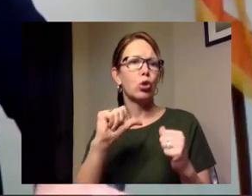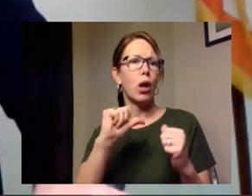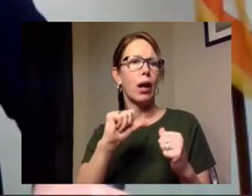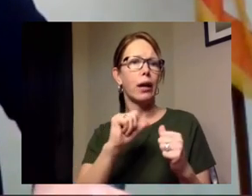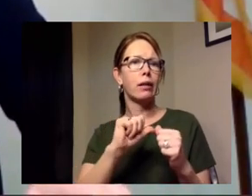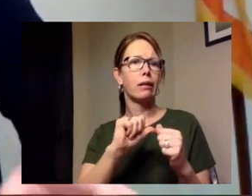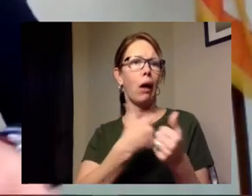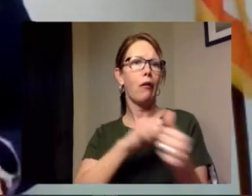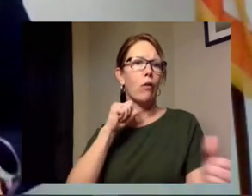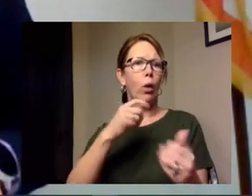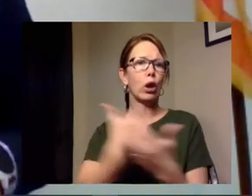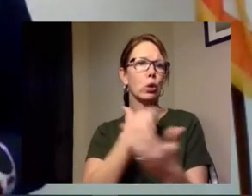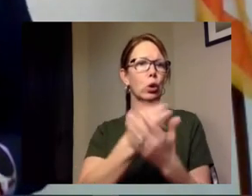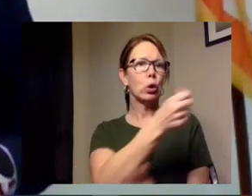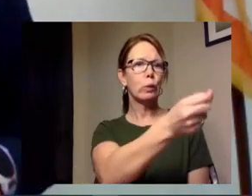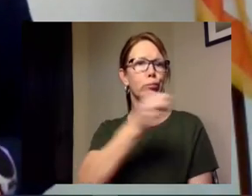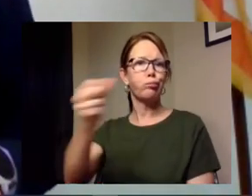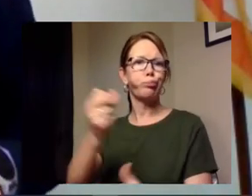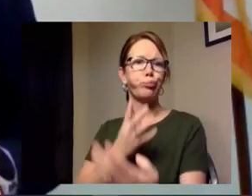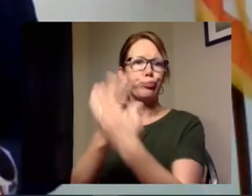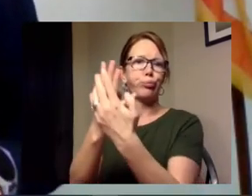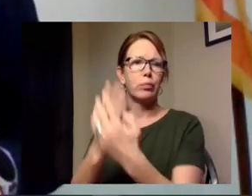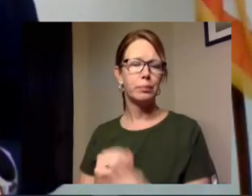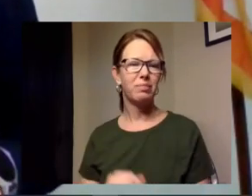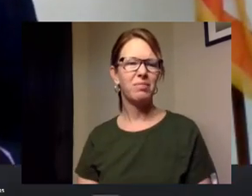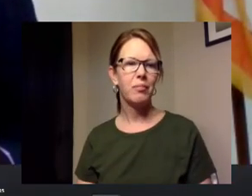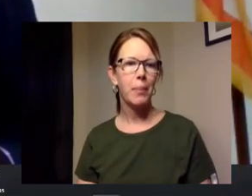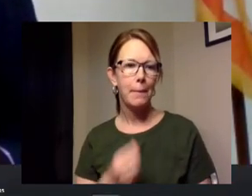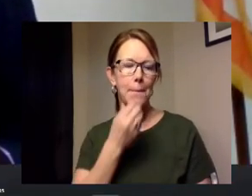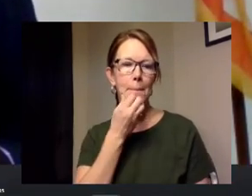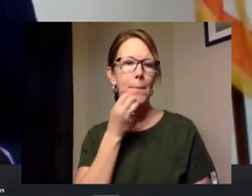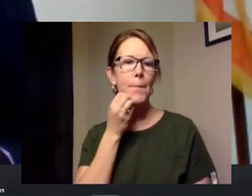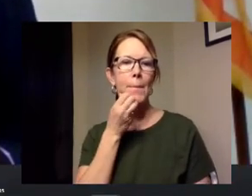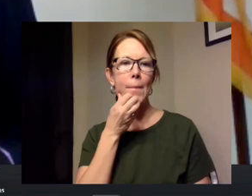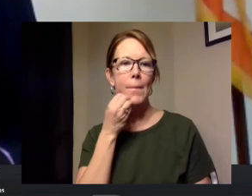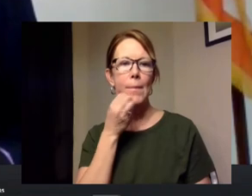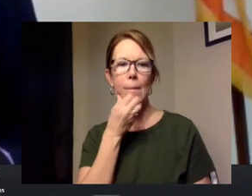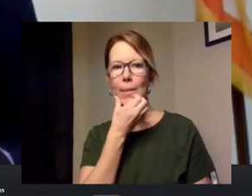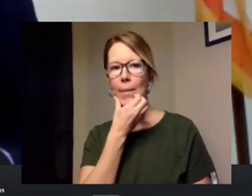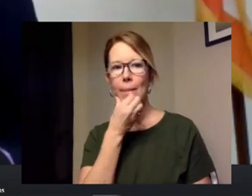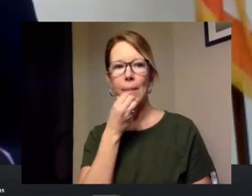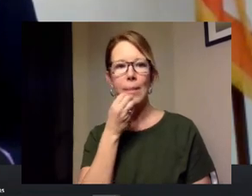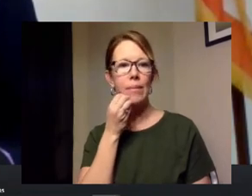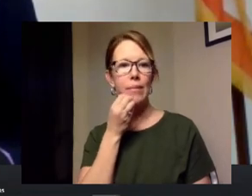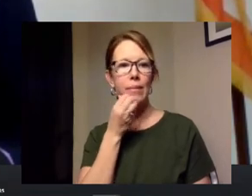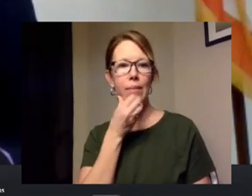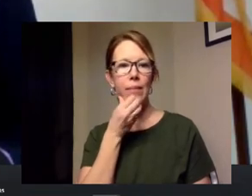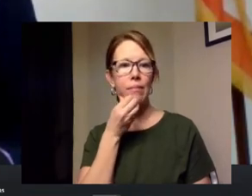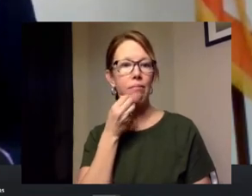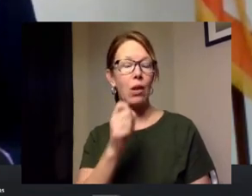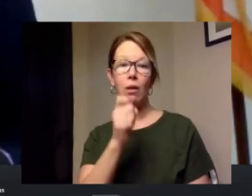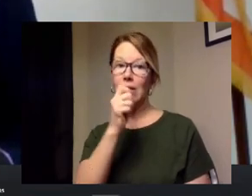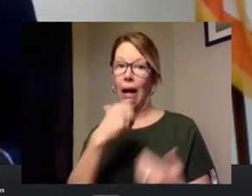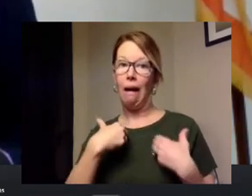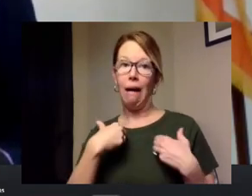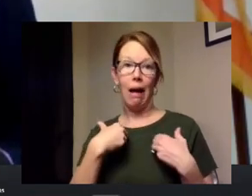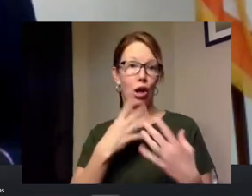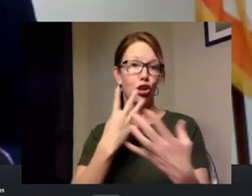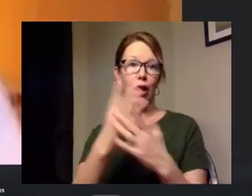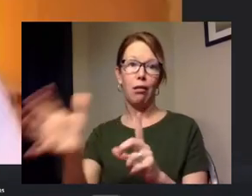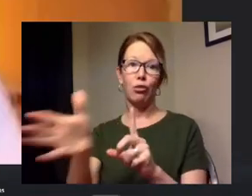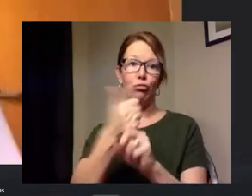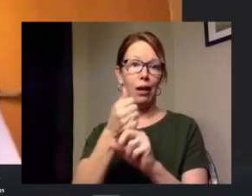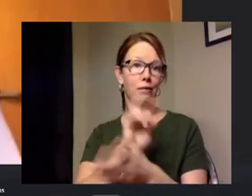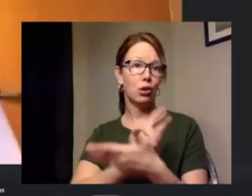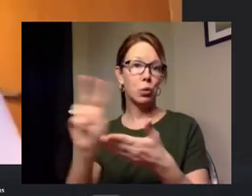chief um we haven't had a jail arrest in the last